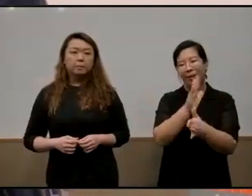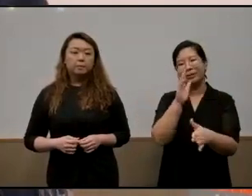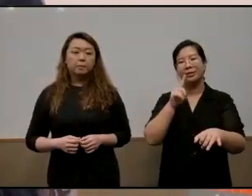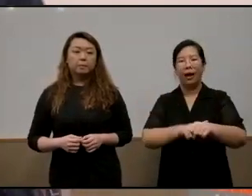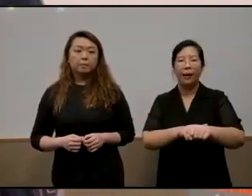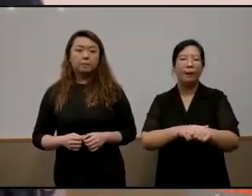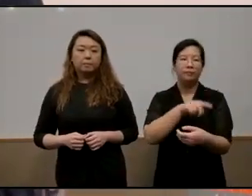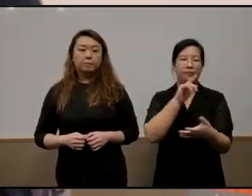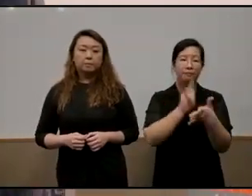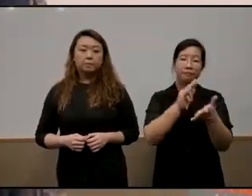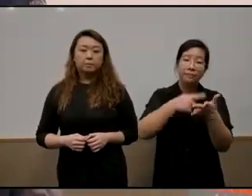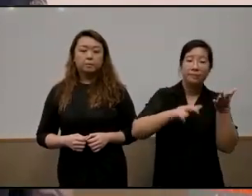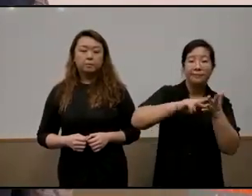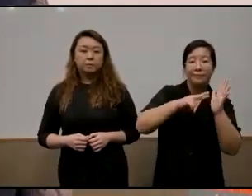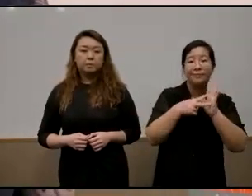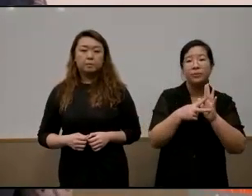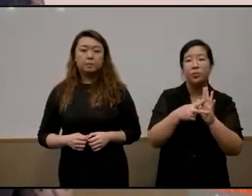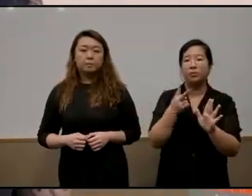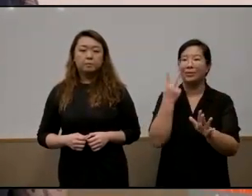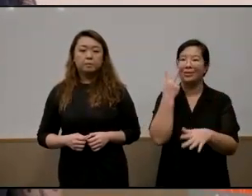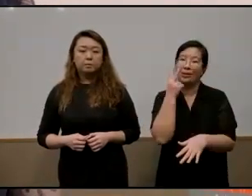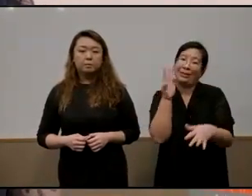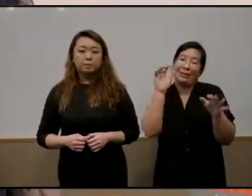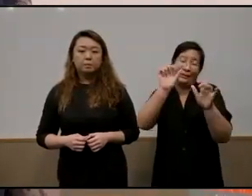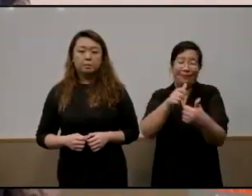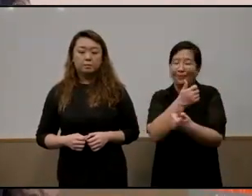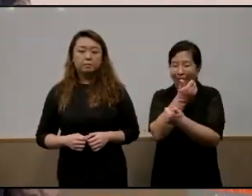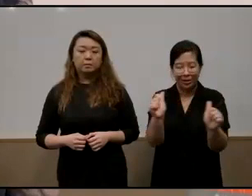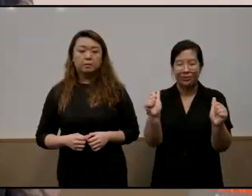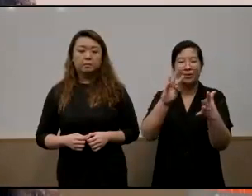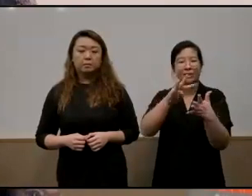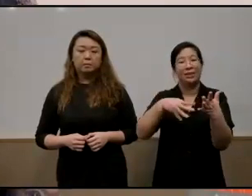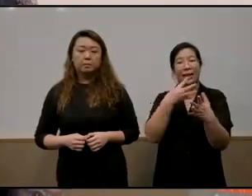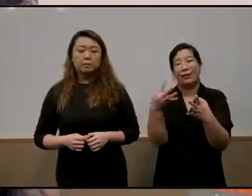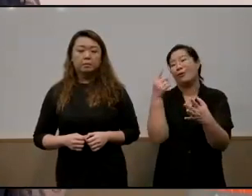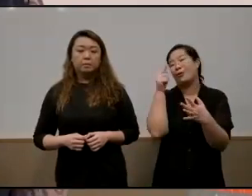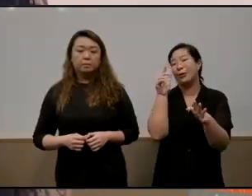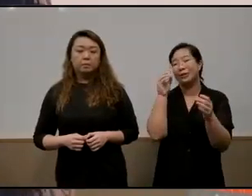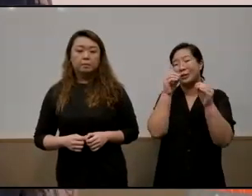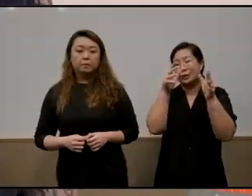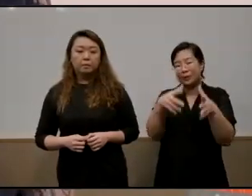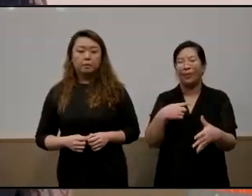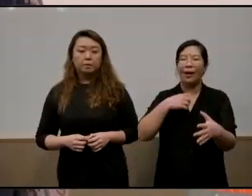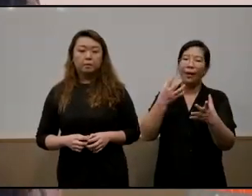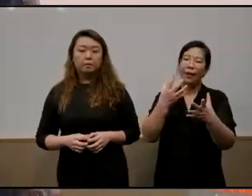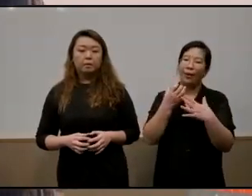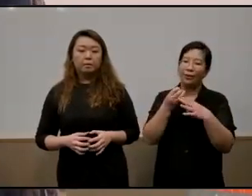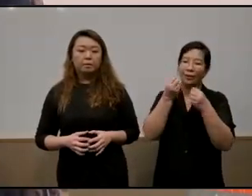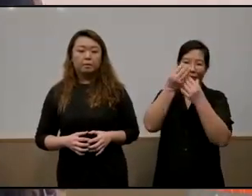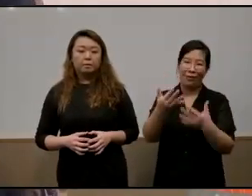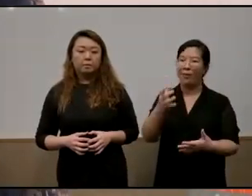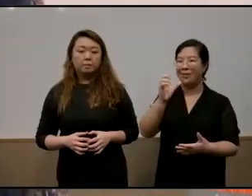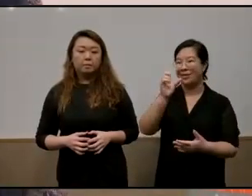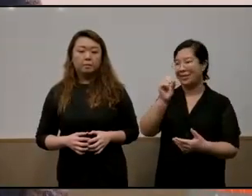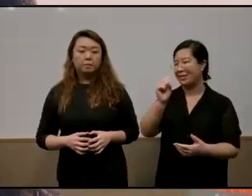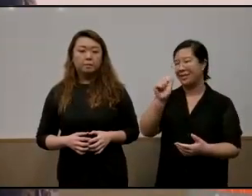looking at the impossible timetable of the teacher so i i want to assure stanley there is no less now